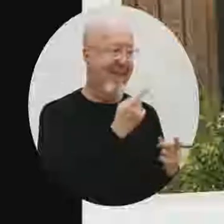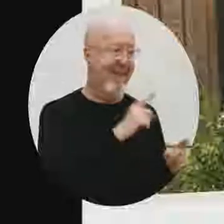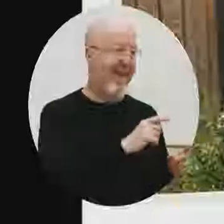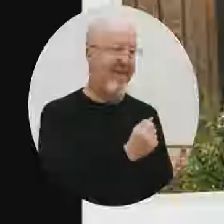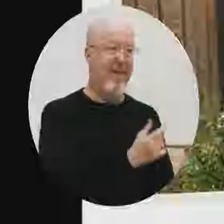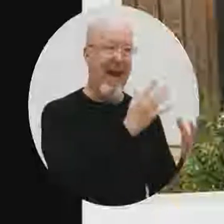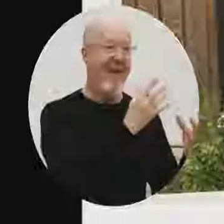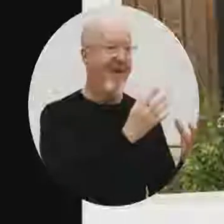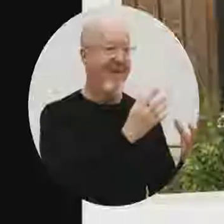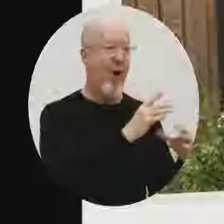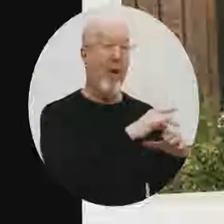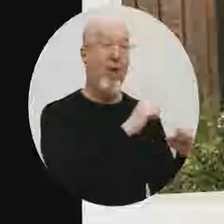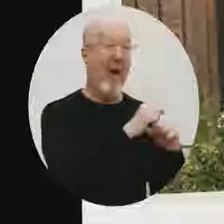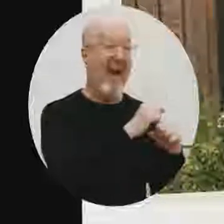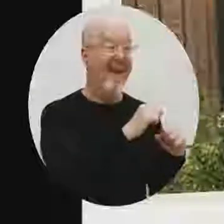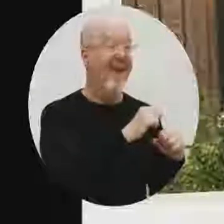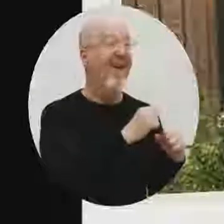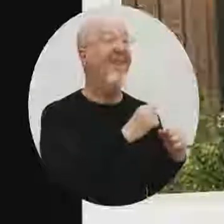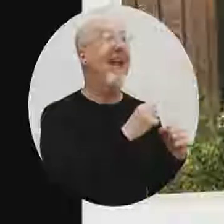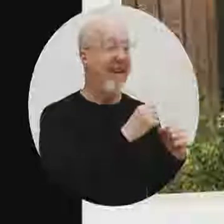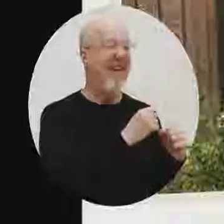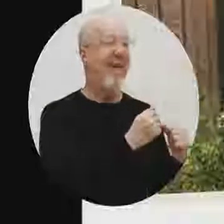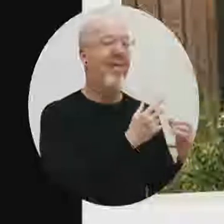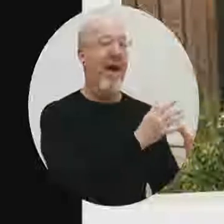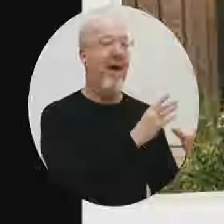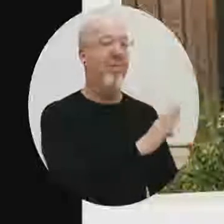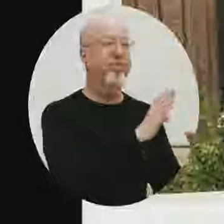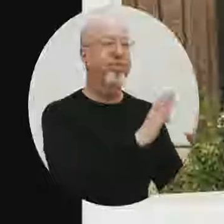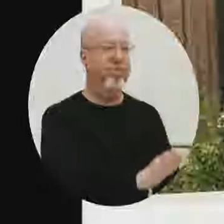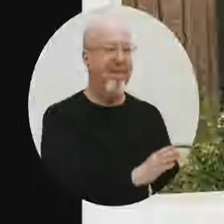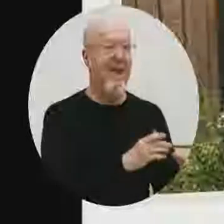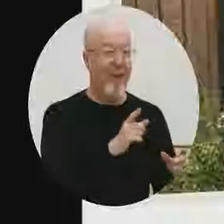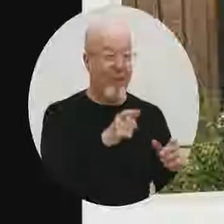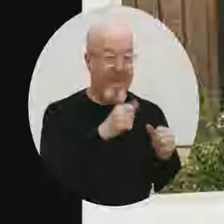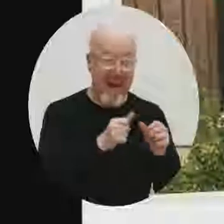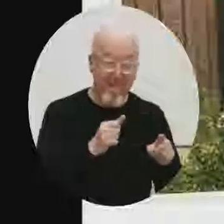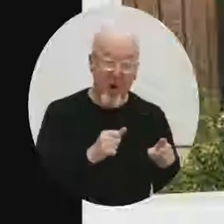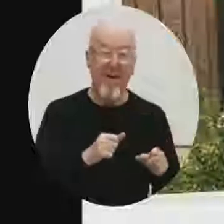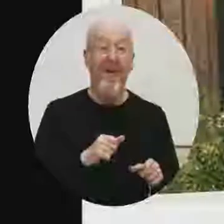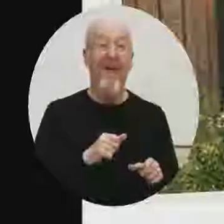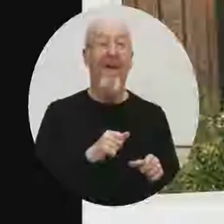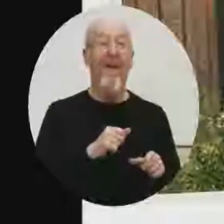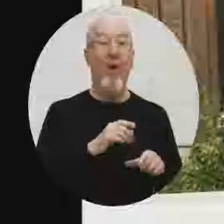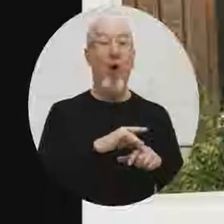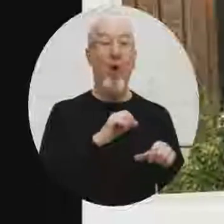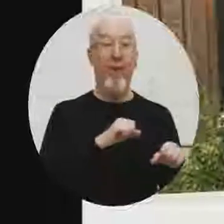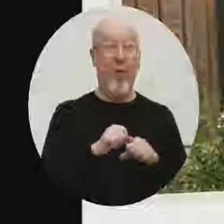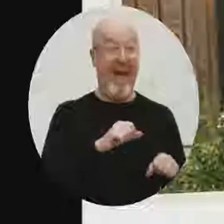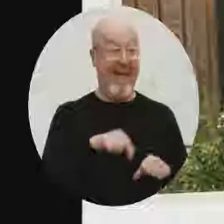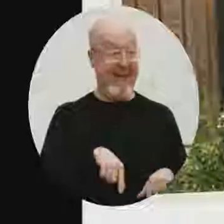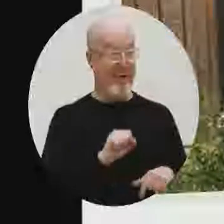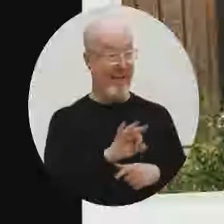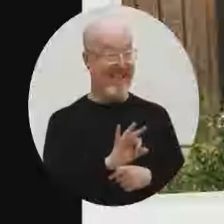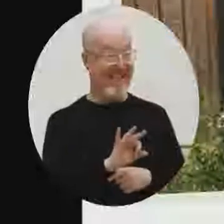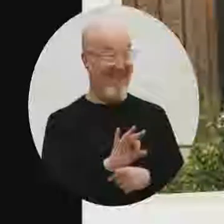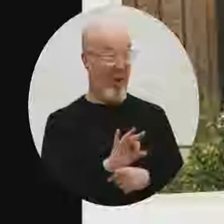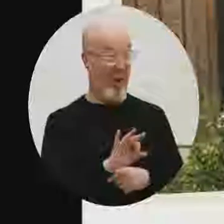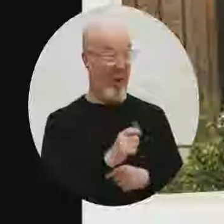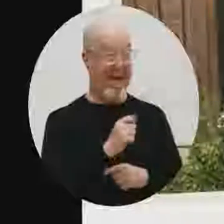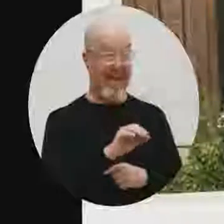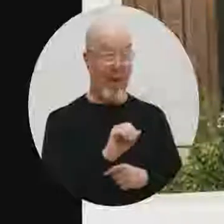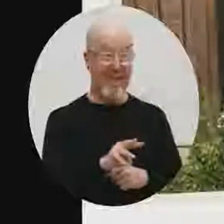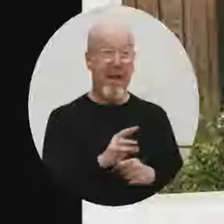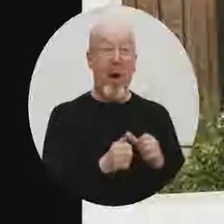most of the fires in San Francisco post-earthquake were either set by the army or by people trying to cook breakfast,